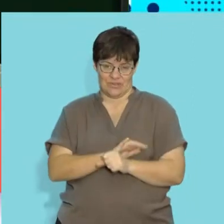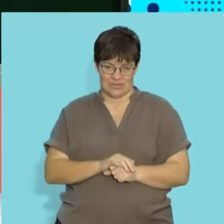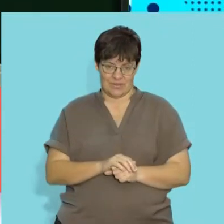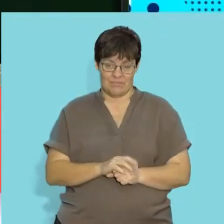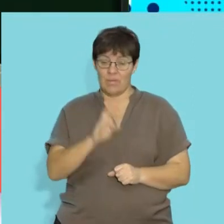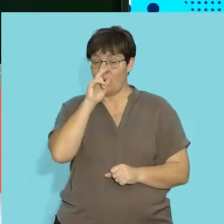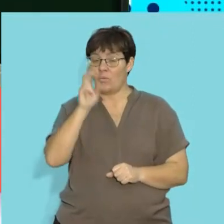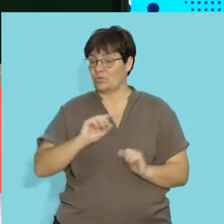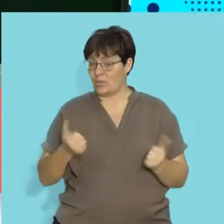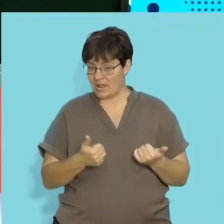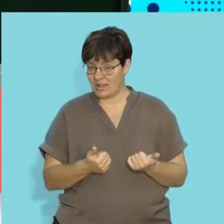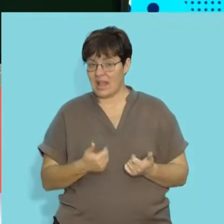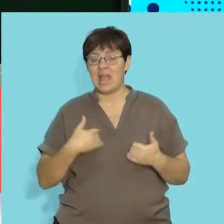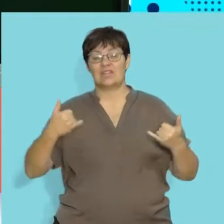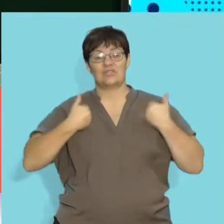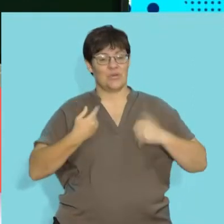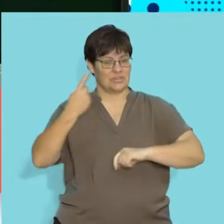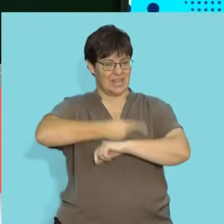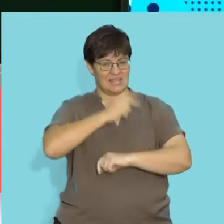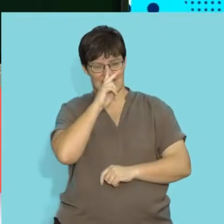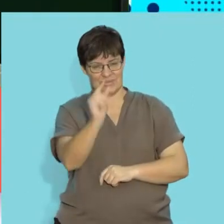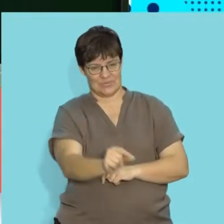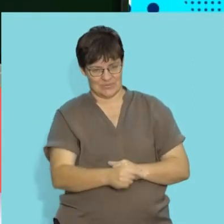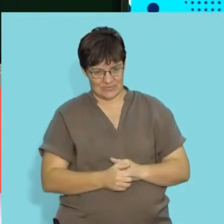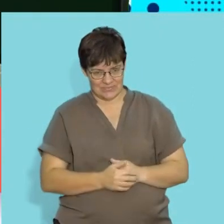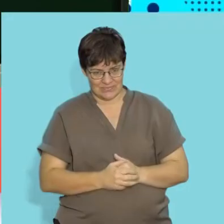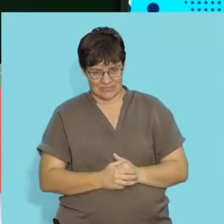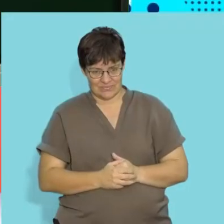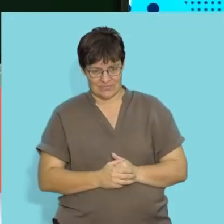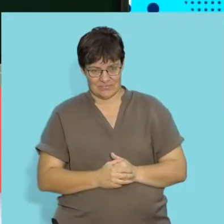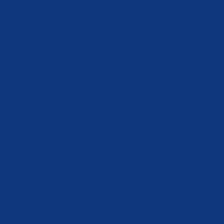lesson, I wish you well, have a biolac-a-day, see you soon. Thank